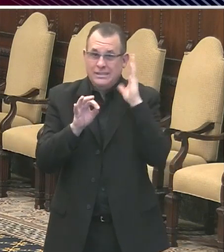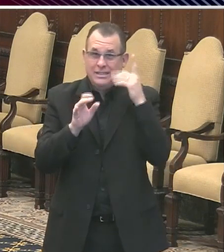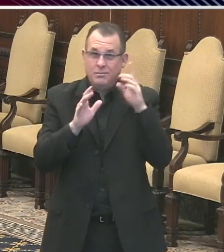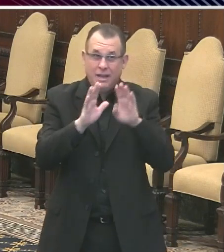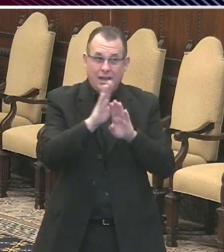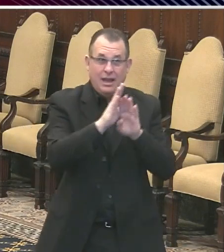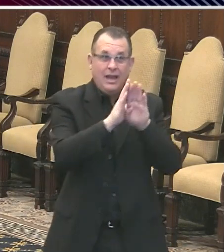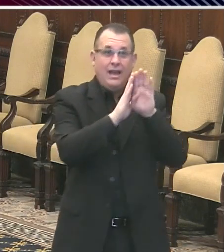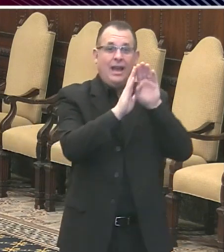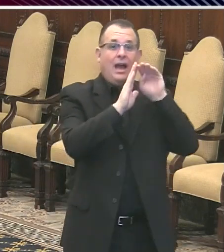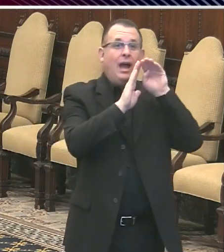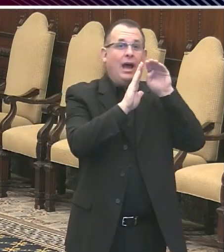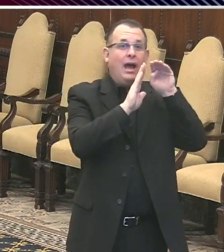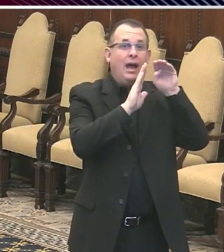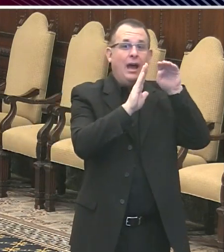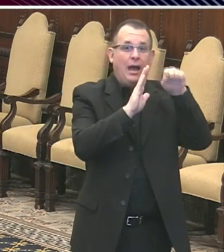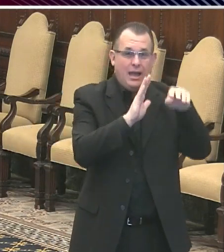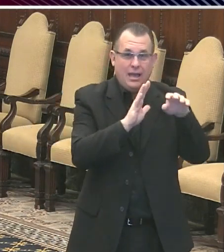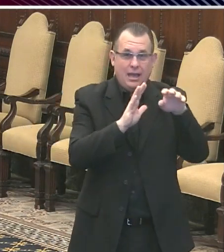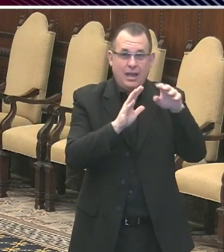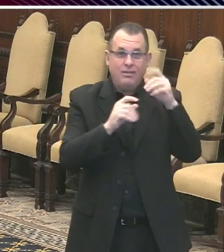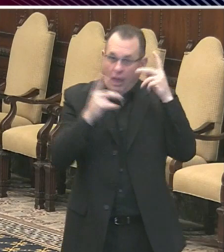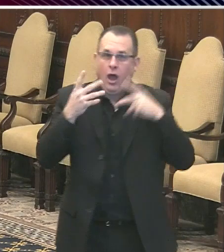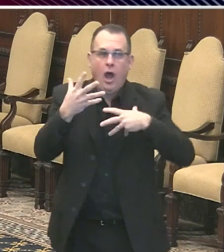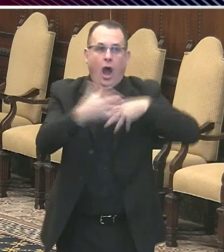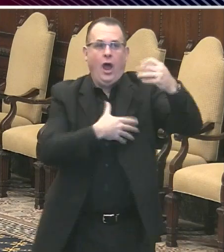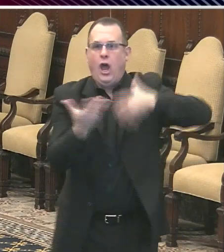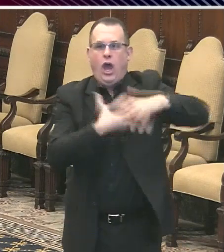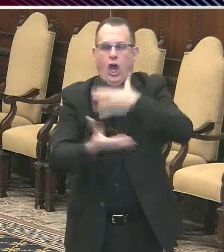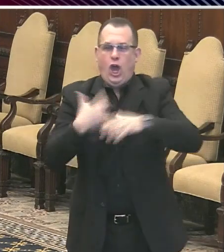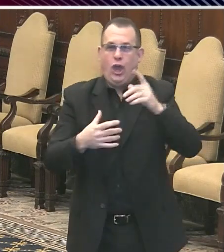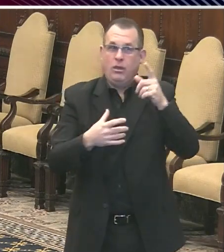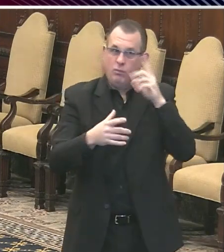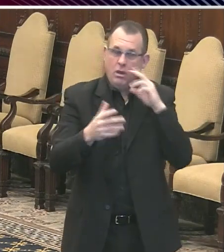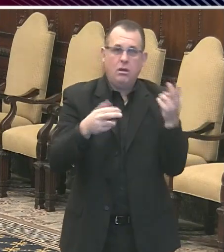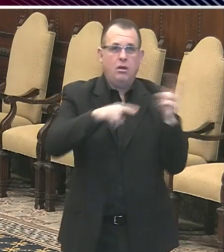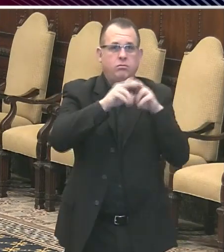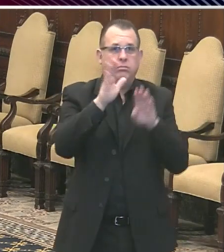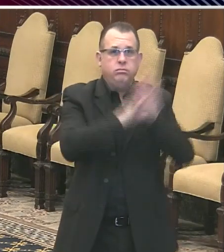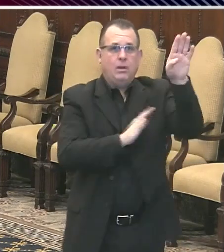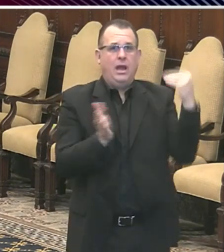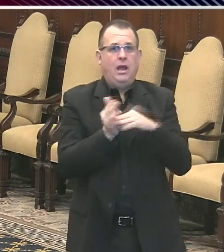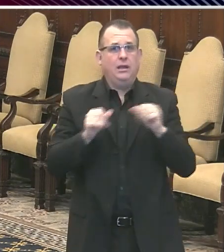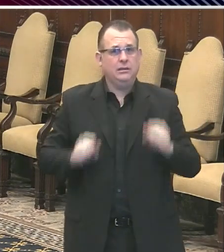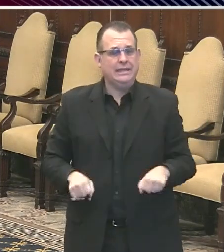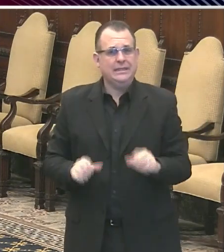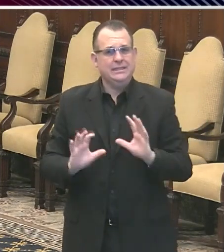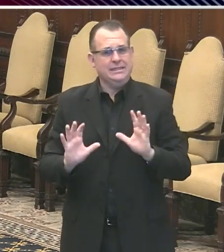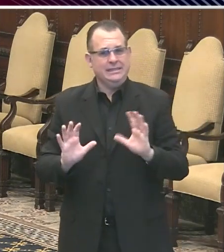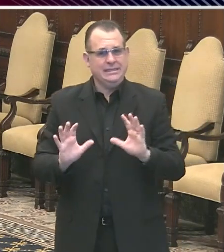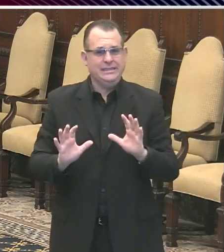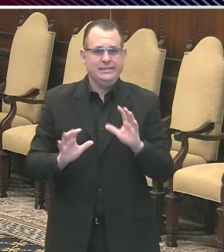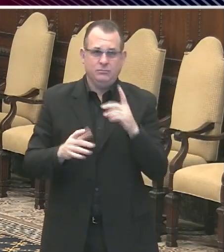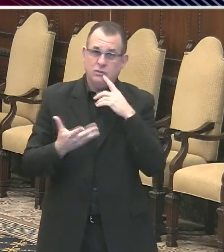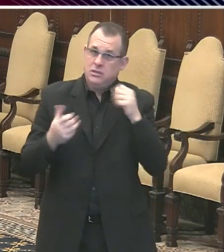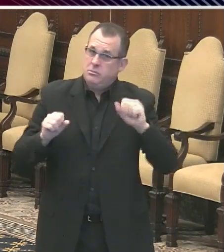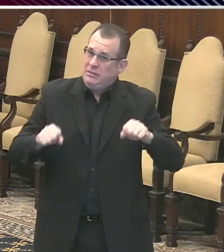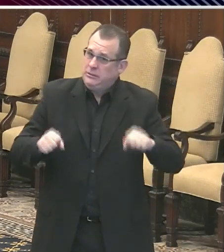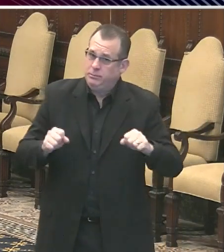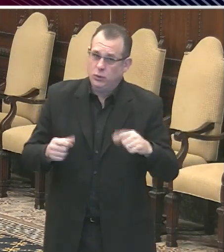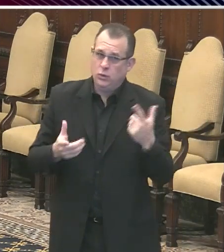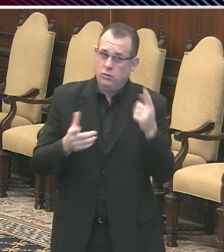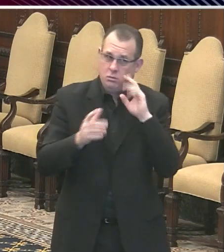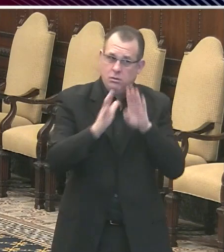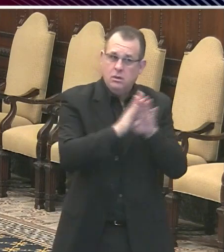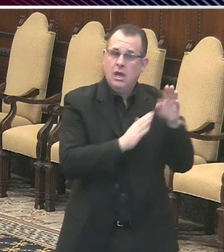epidemic could surge back at any point. We are still very vulnerable to a rise in cases. And the only way to prevent it is to continue